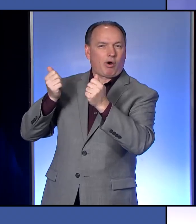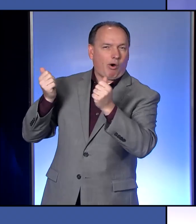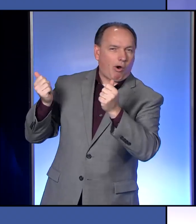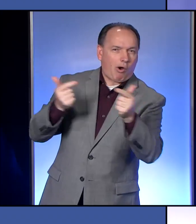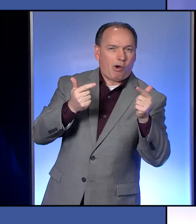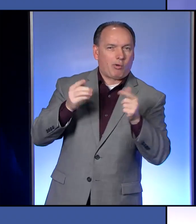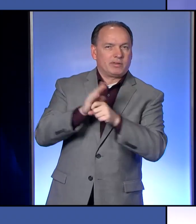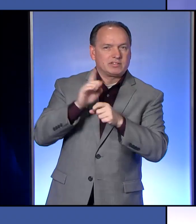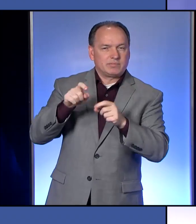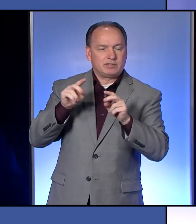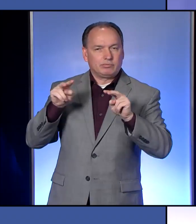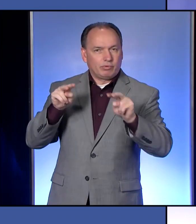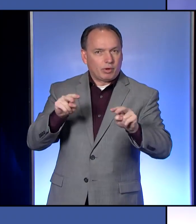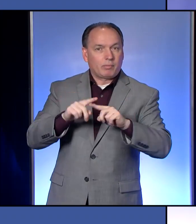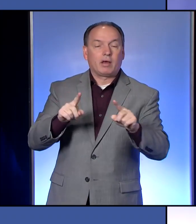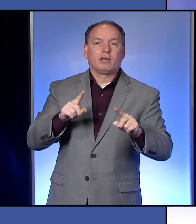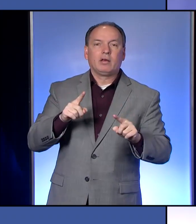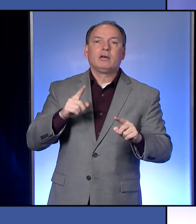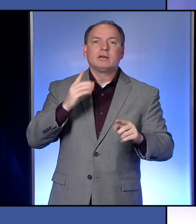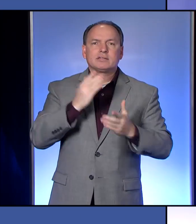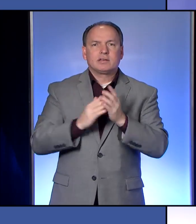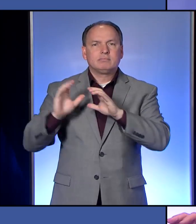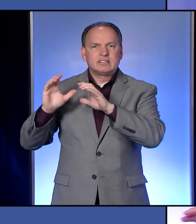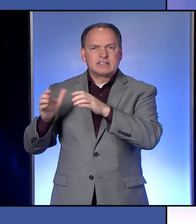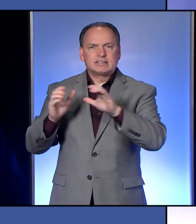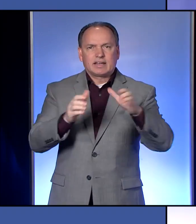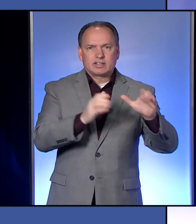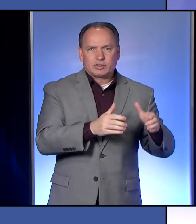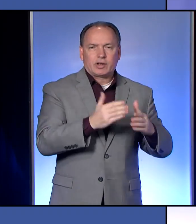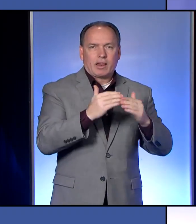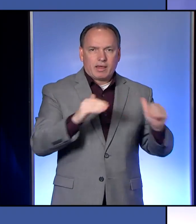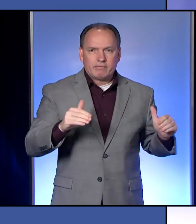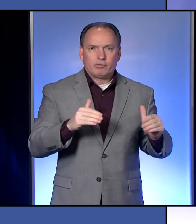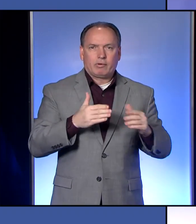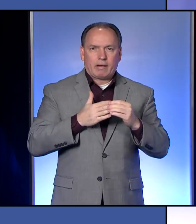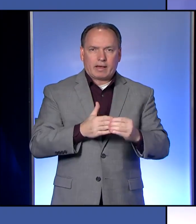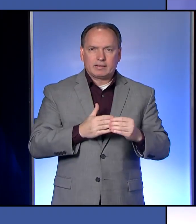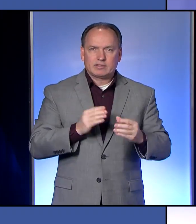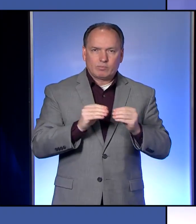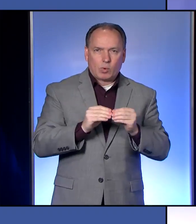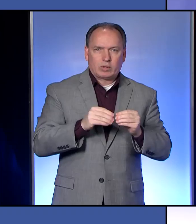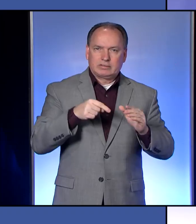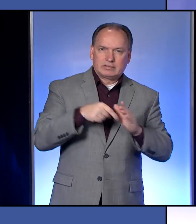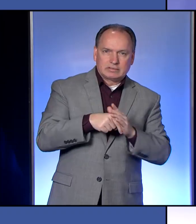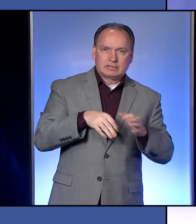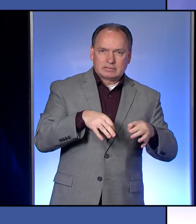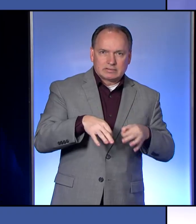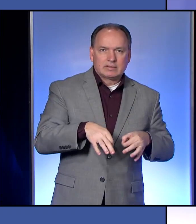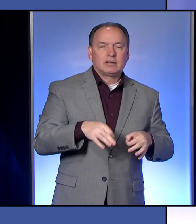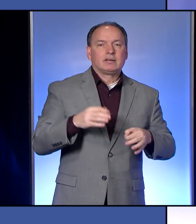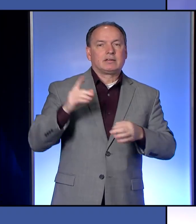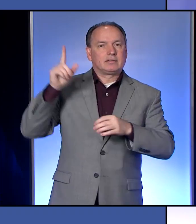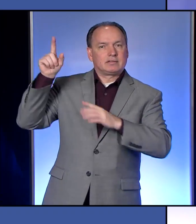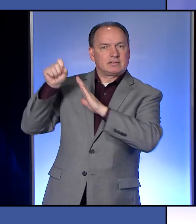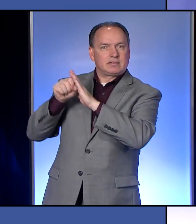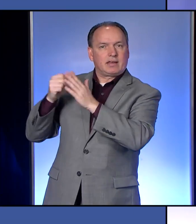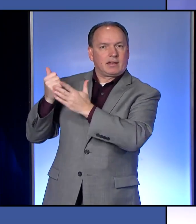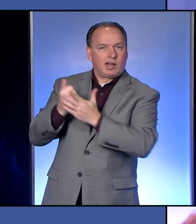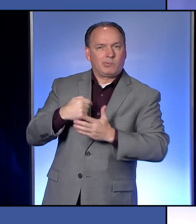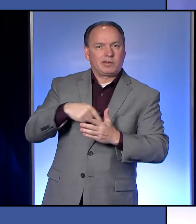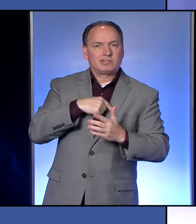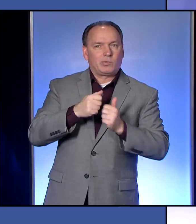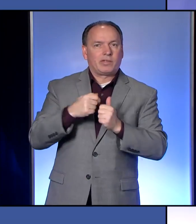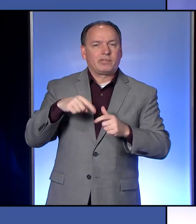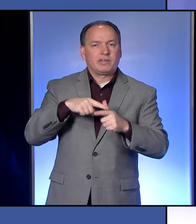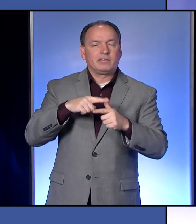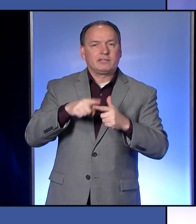needs to look at. But I think there are some sector level guidance that we want the state to help us with. And then they could use that hopefully